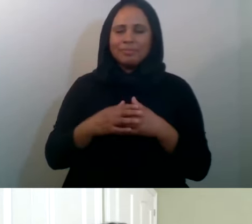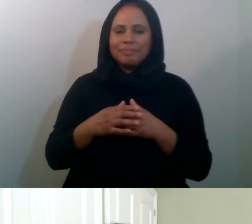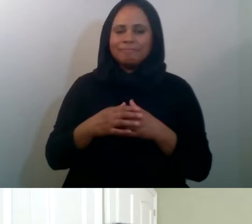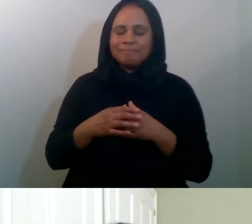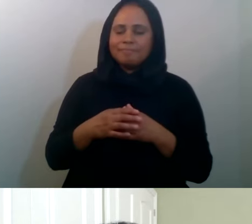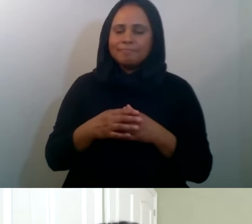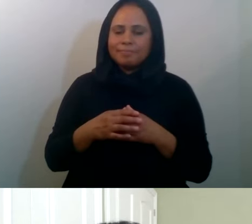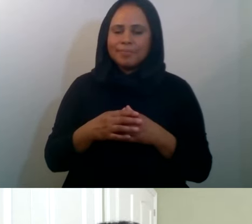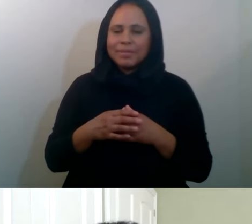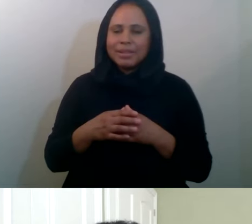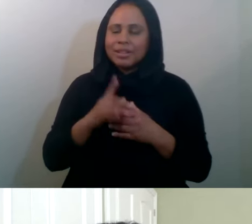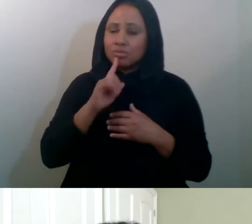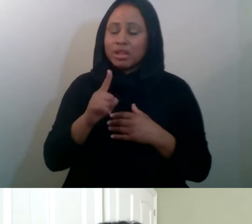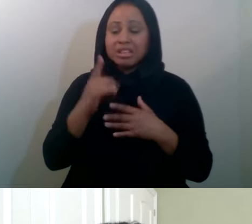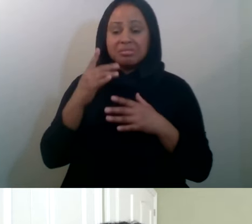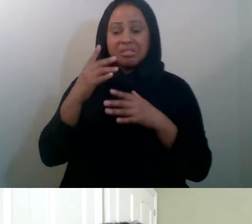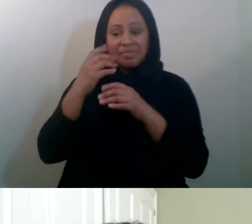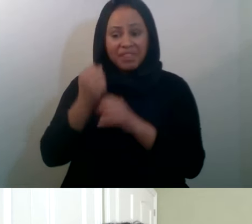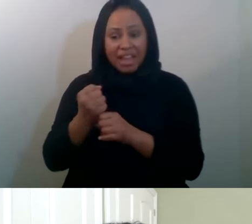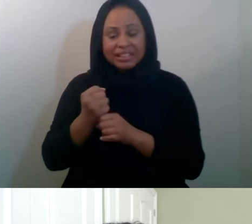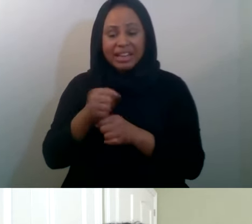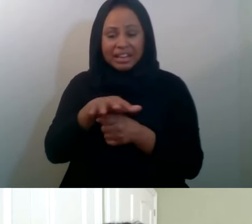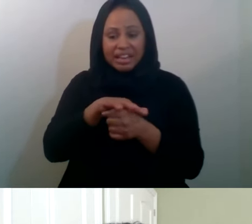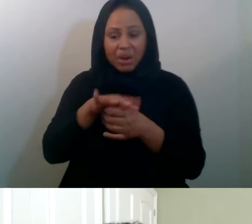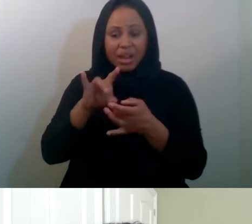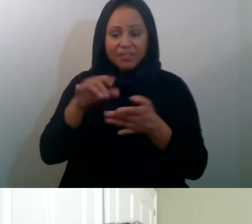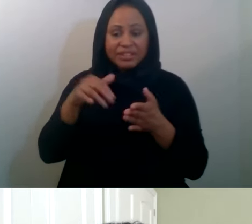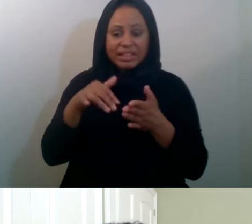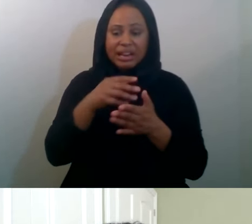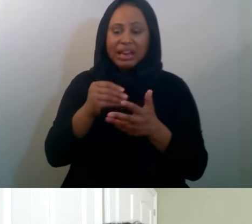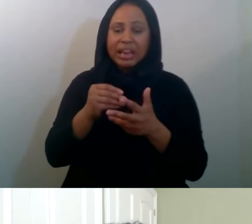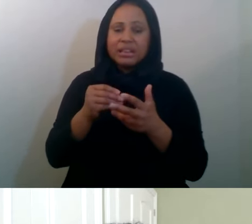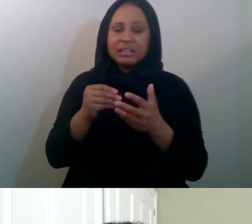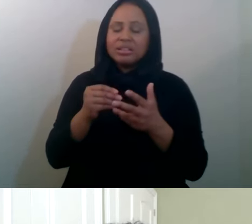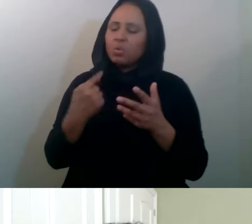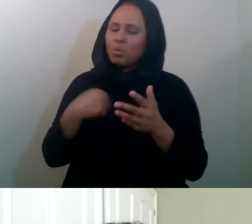area of study. And there's a lot of space to go deeper.